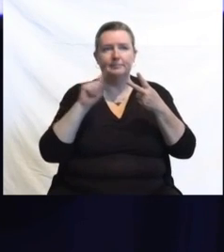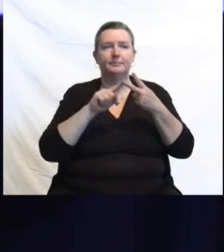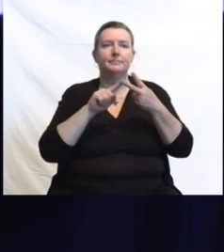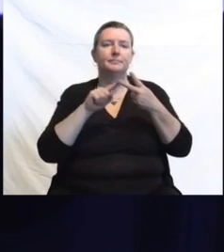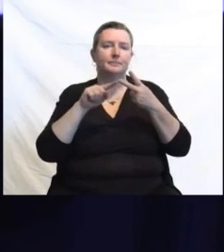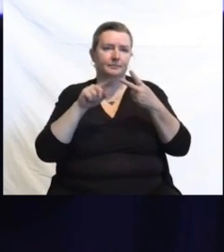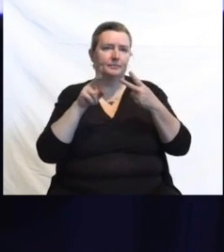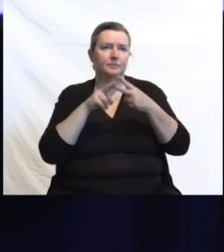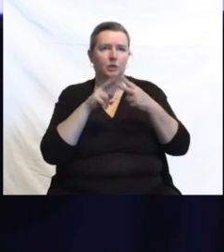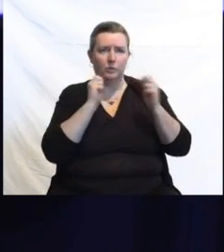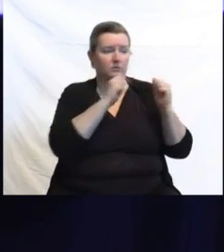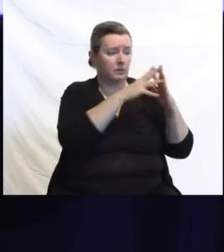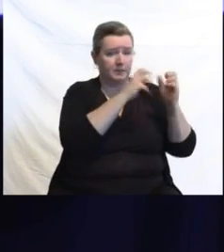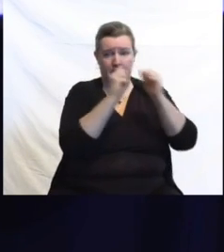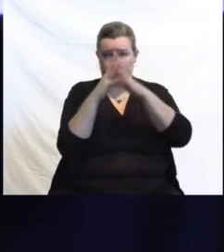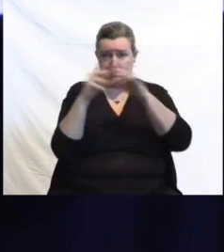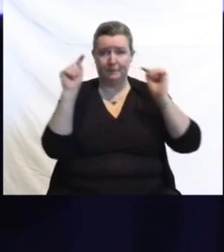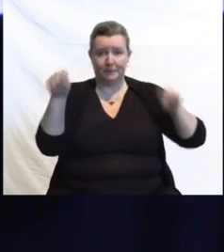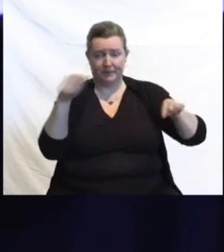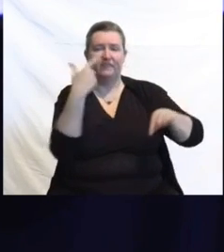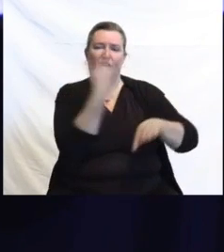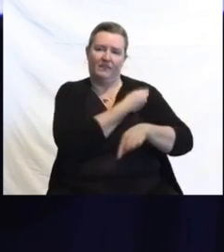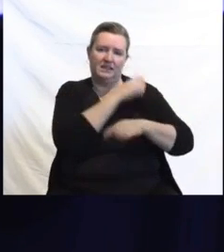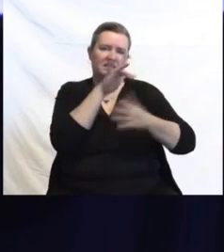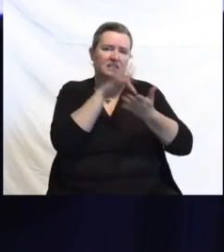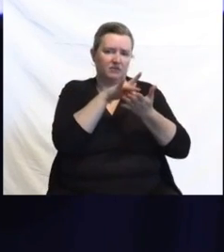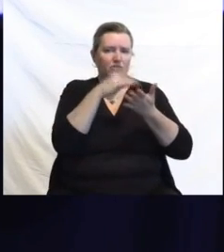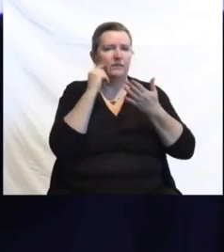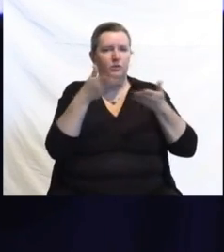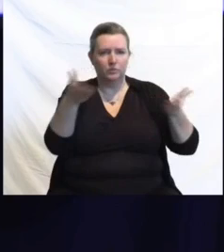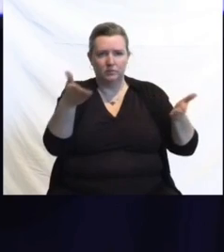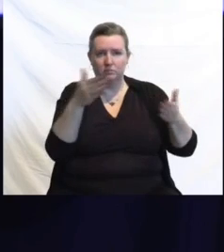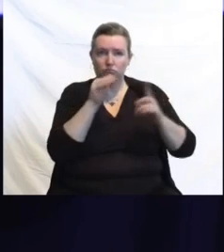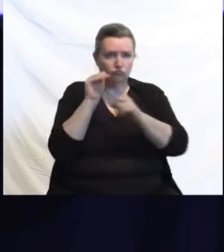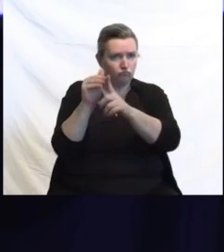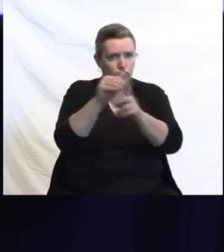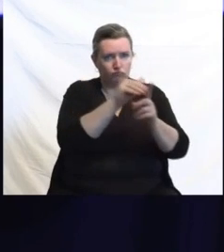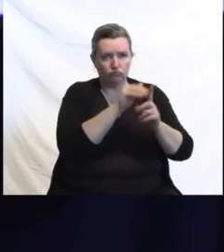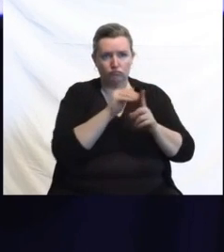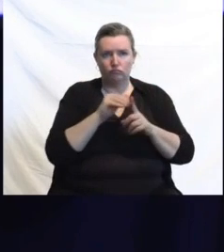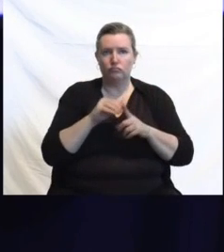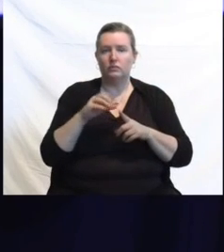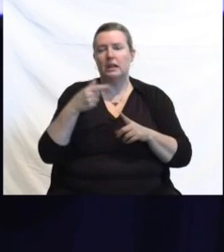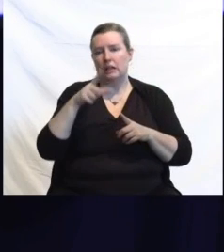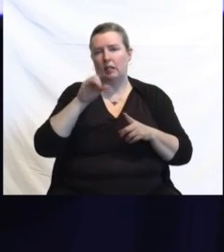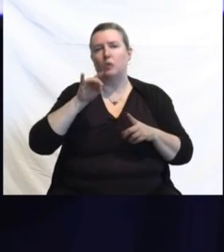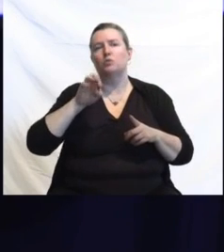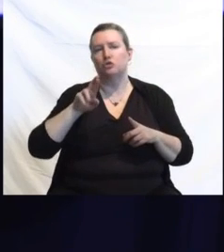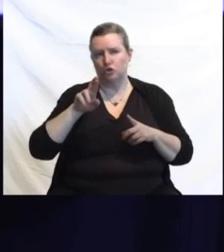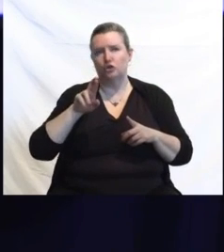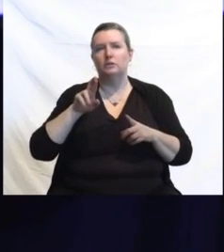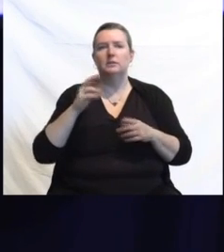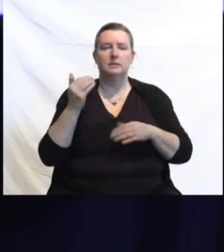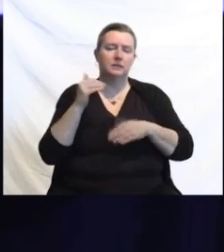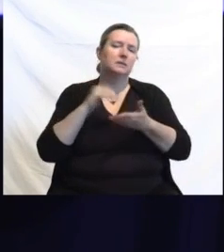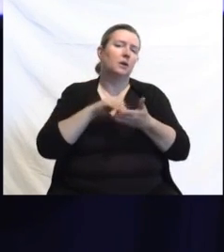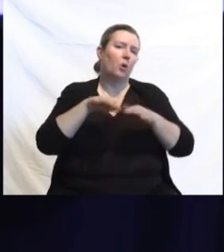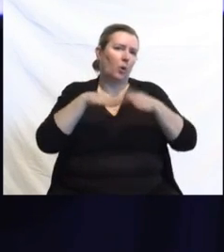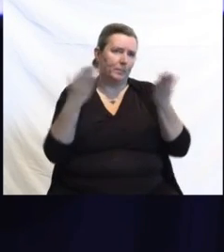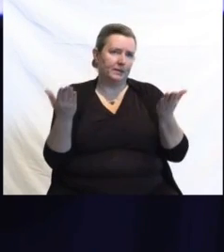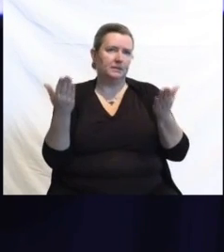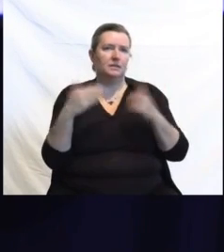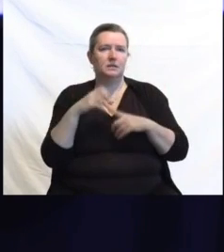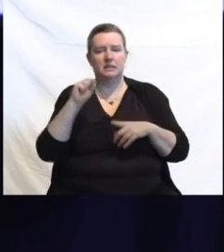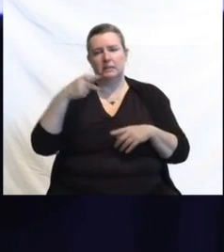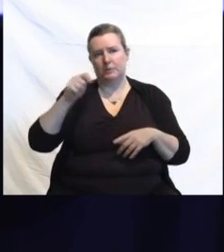running in the coming weeks. I remind everyone that Gloucester County site opened back on September 20th and has been administering about